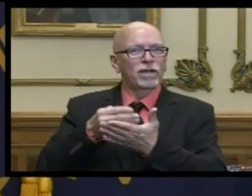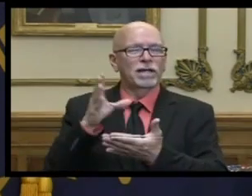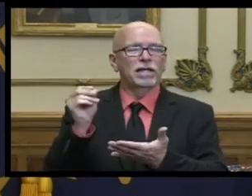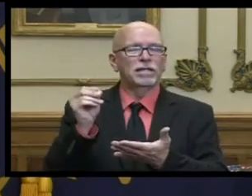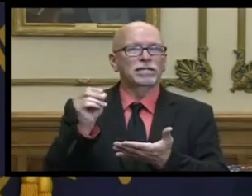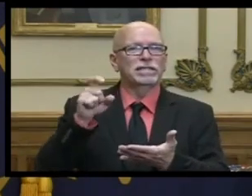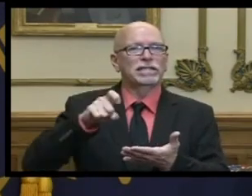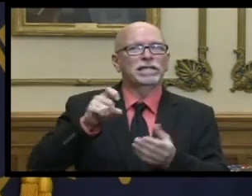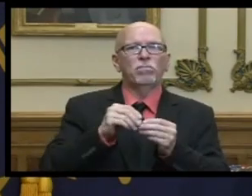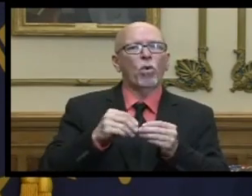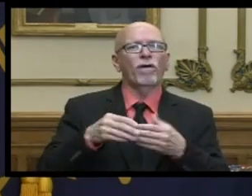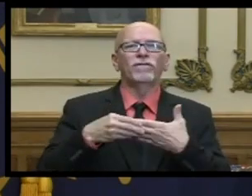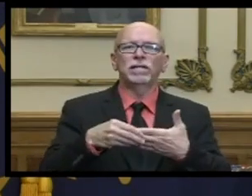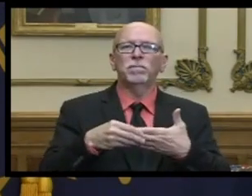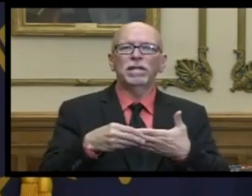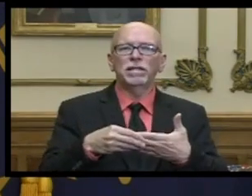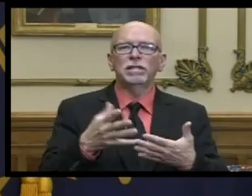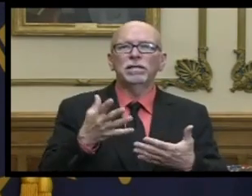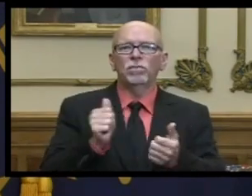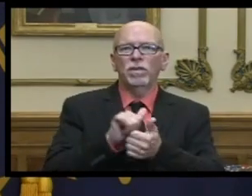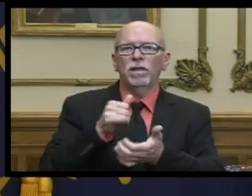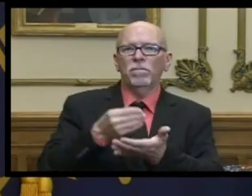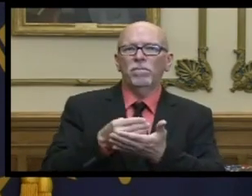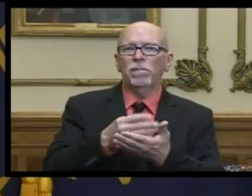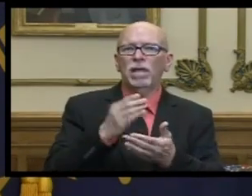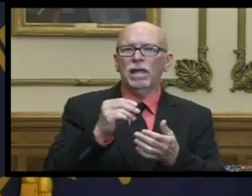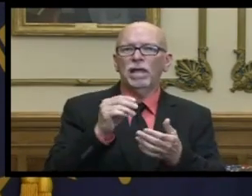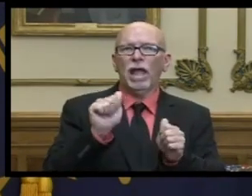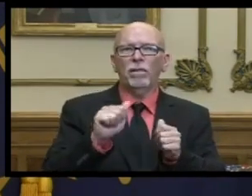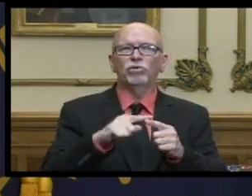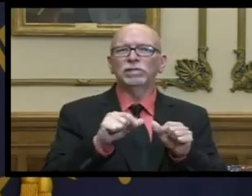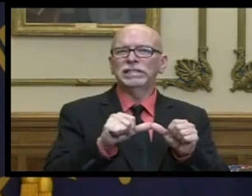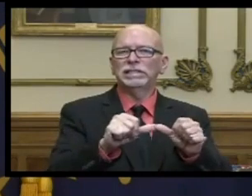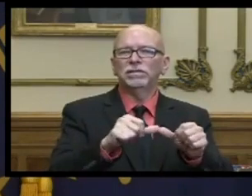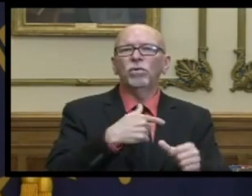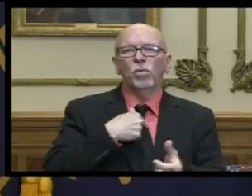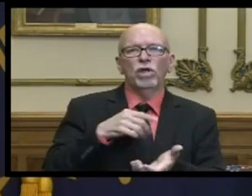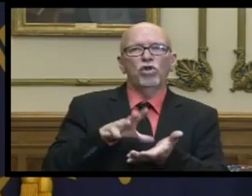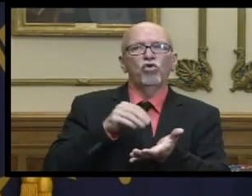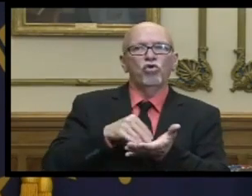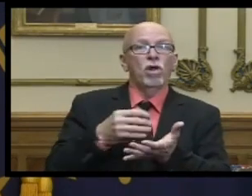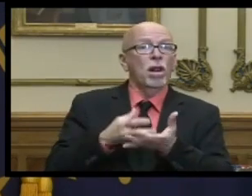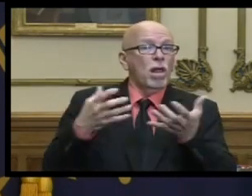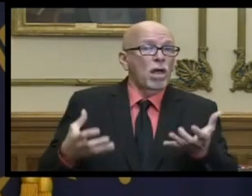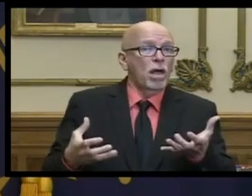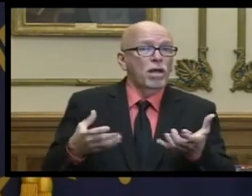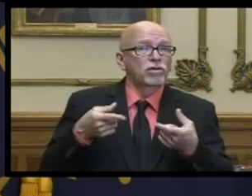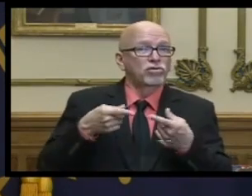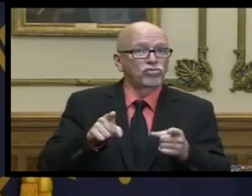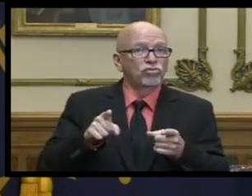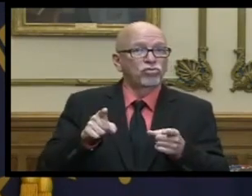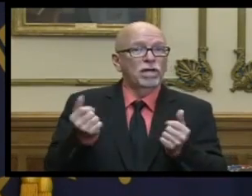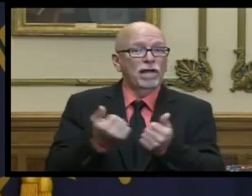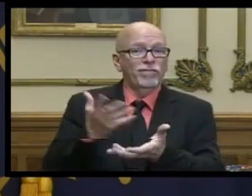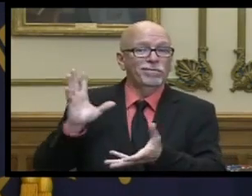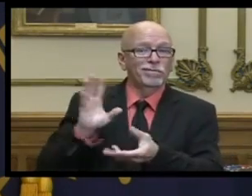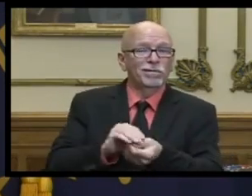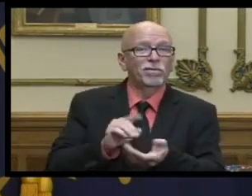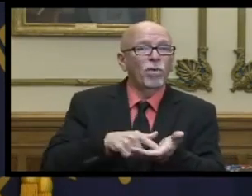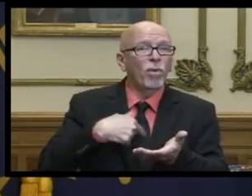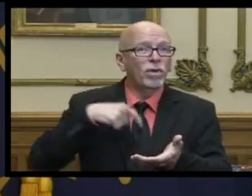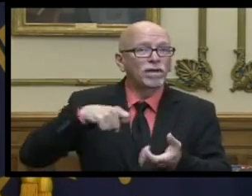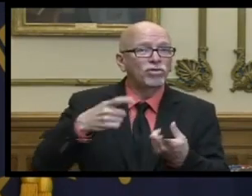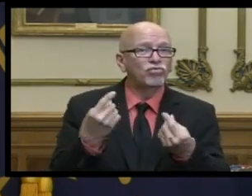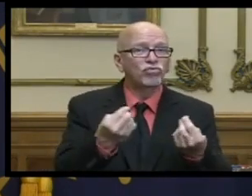need of more flexibility and um sustainability quite frankly we're learning a ton during all this about things that we need to